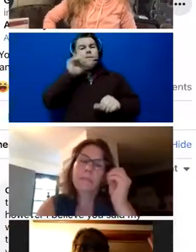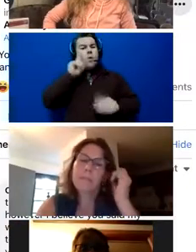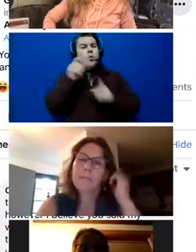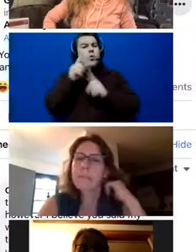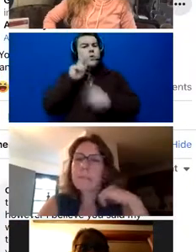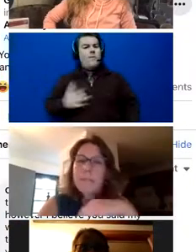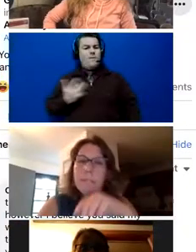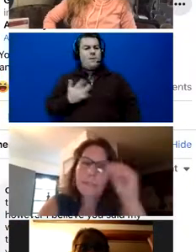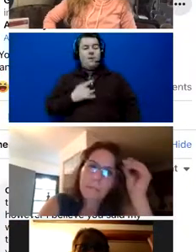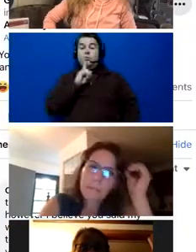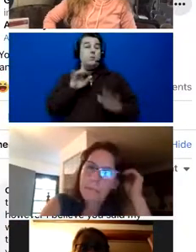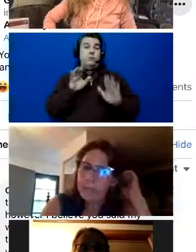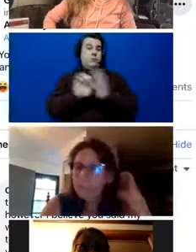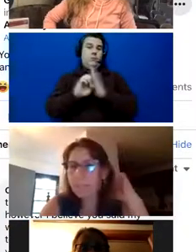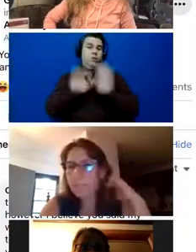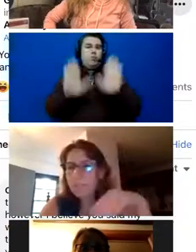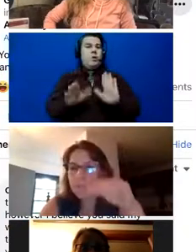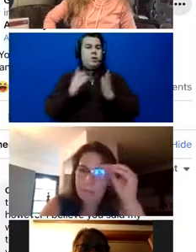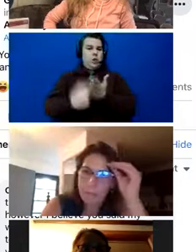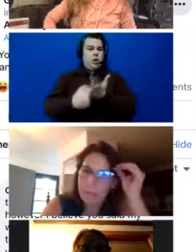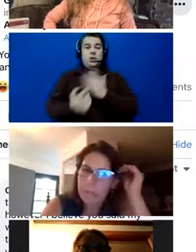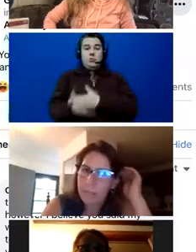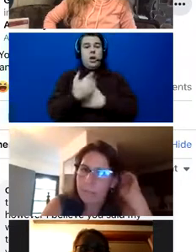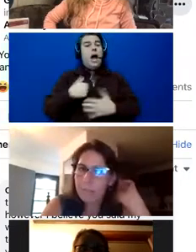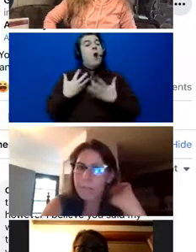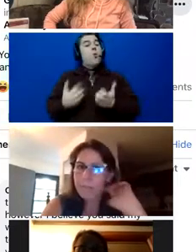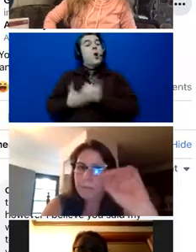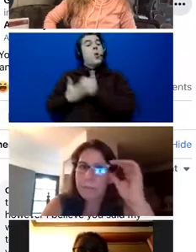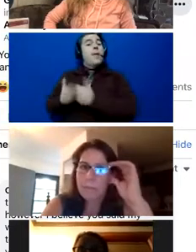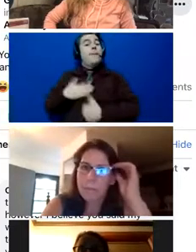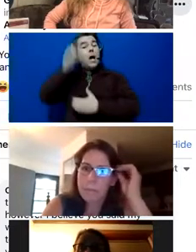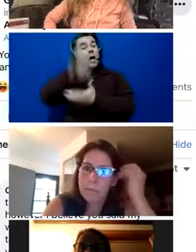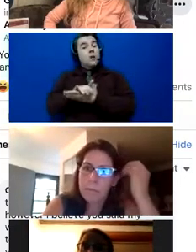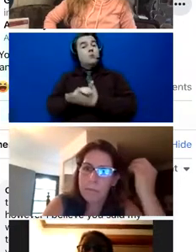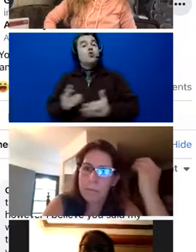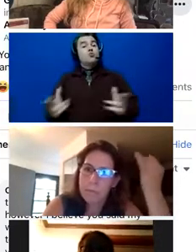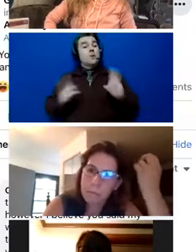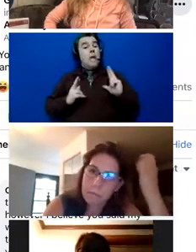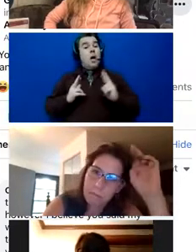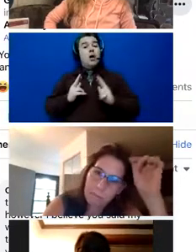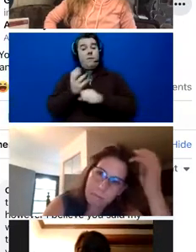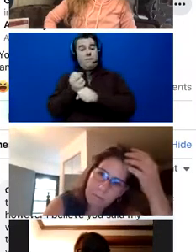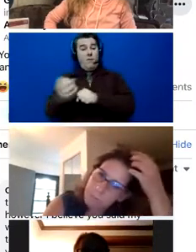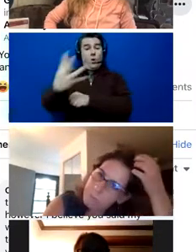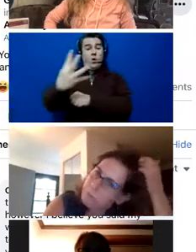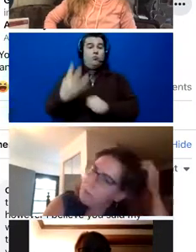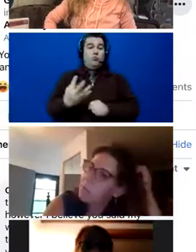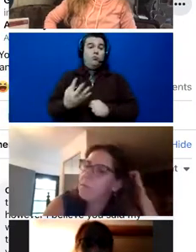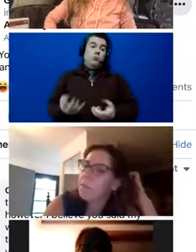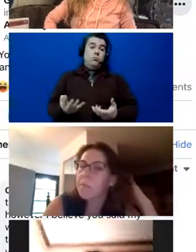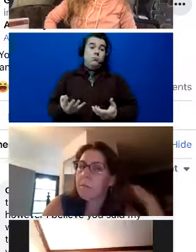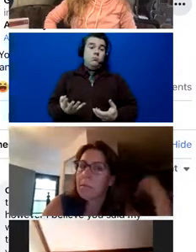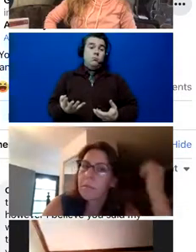discussion this morning, I want to help my husband retire in four years, right? The feeling